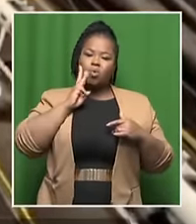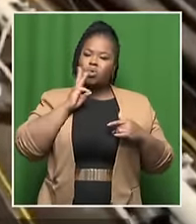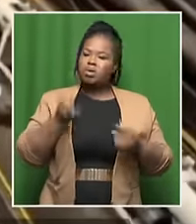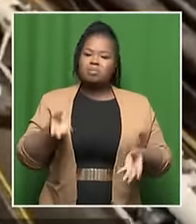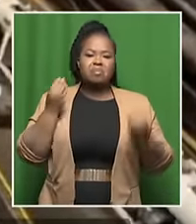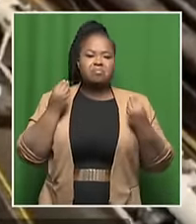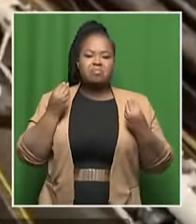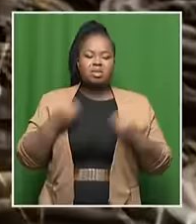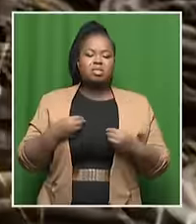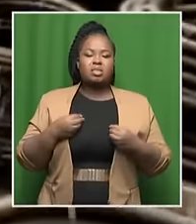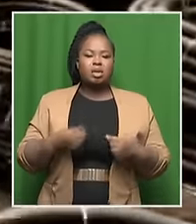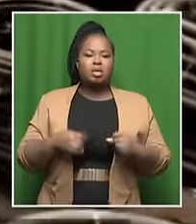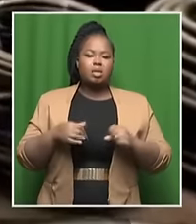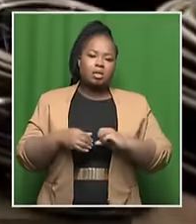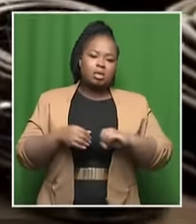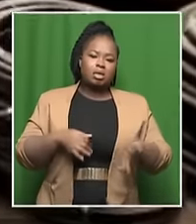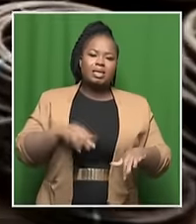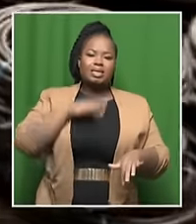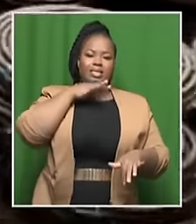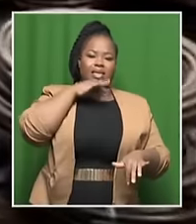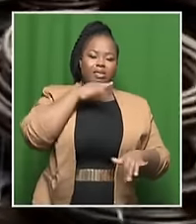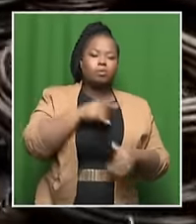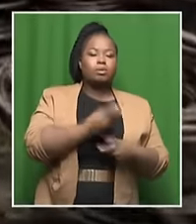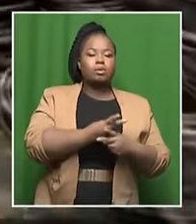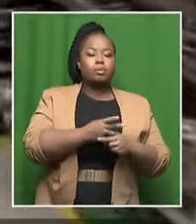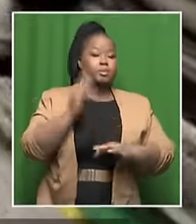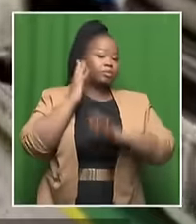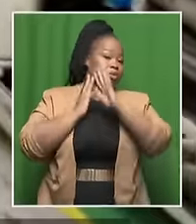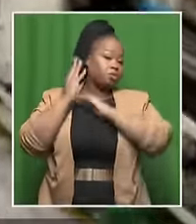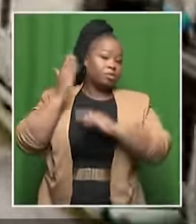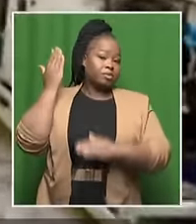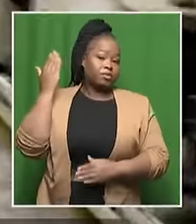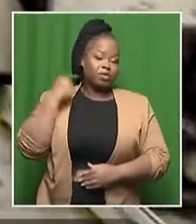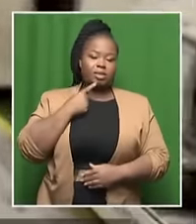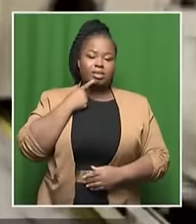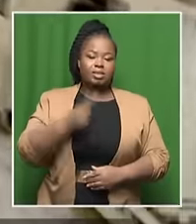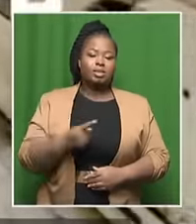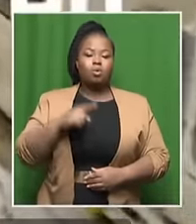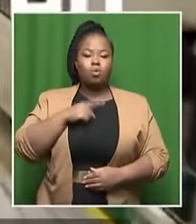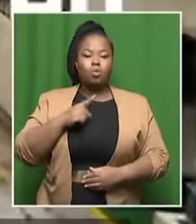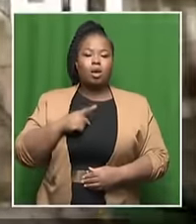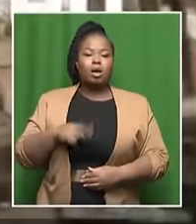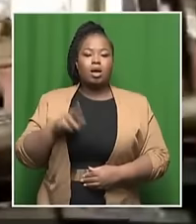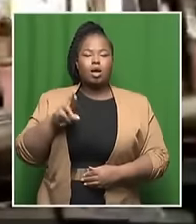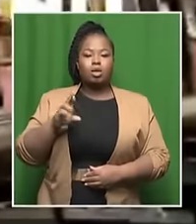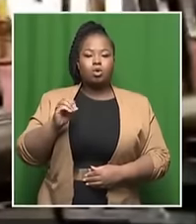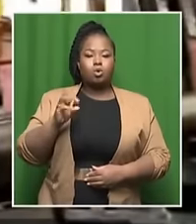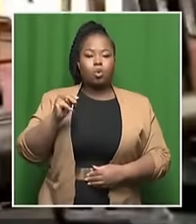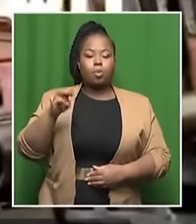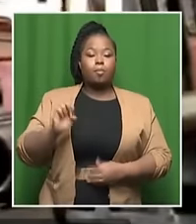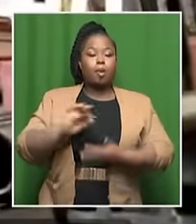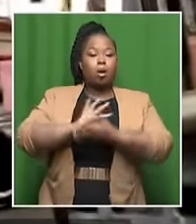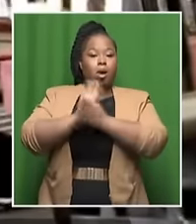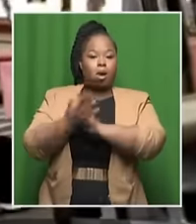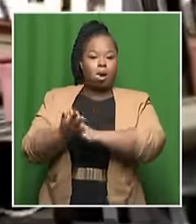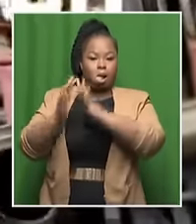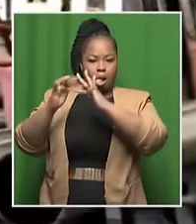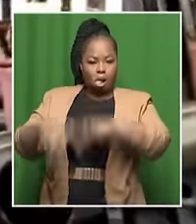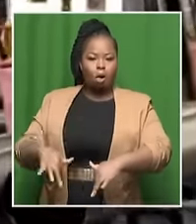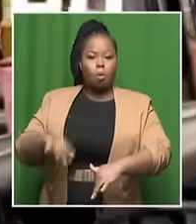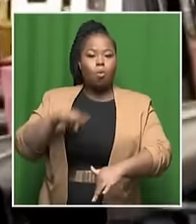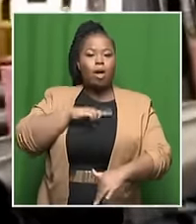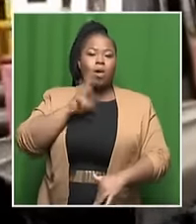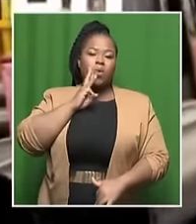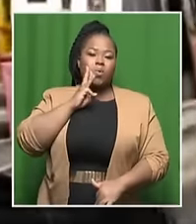in and sewage was coming out. And many historians argue that part of the destruction of Rome related to the collapse of that water